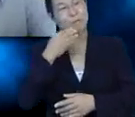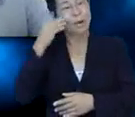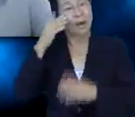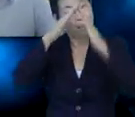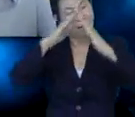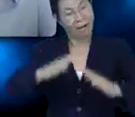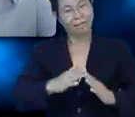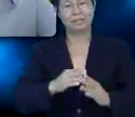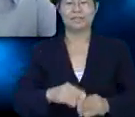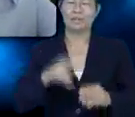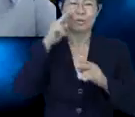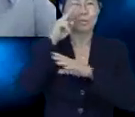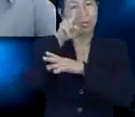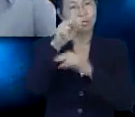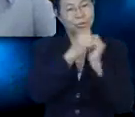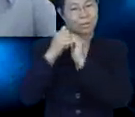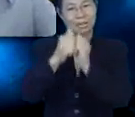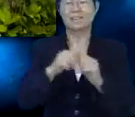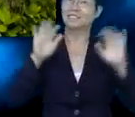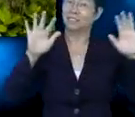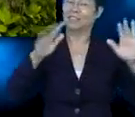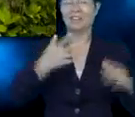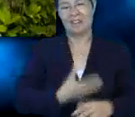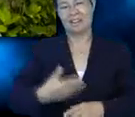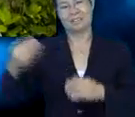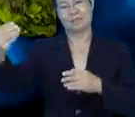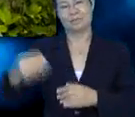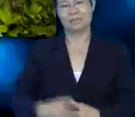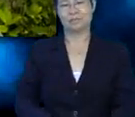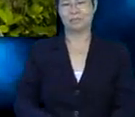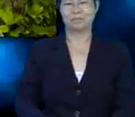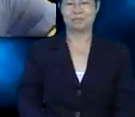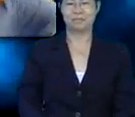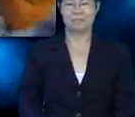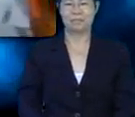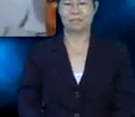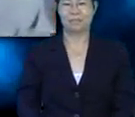Come on, let's go over to my house and we'll watch it together. That's great. Let's go.